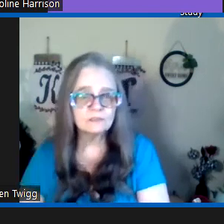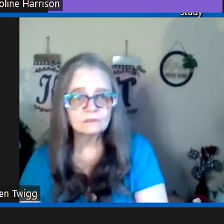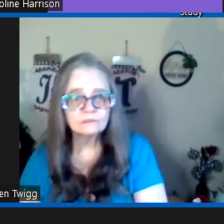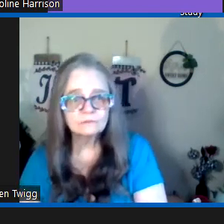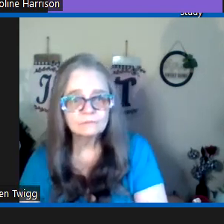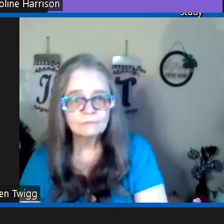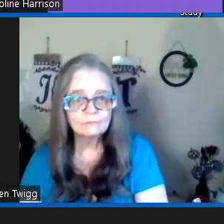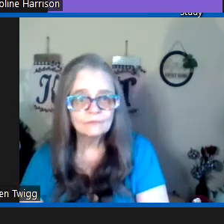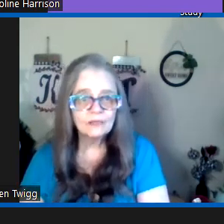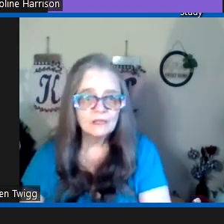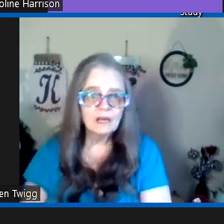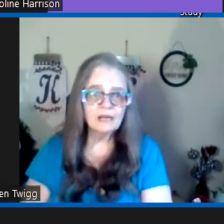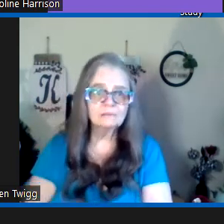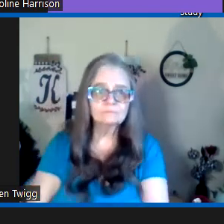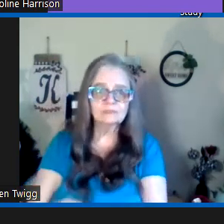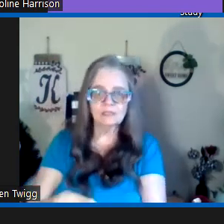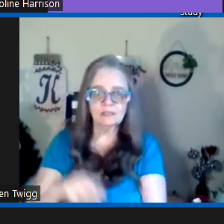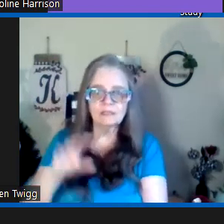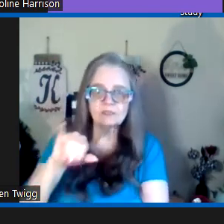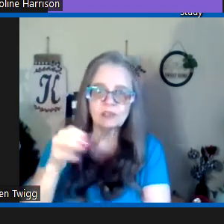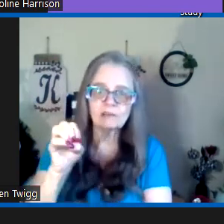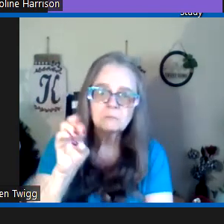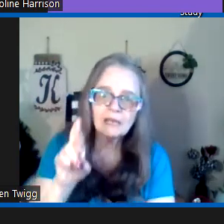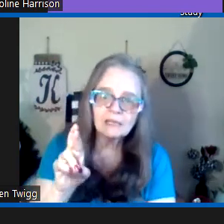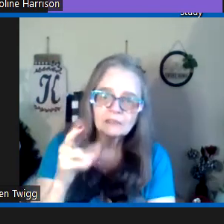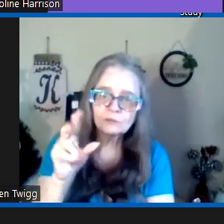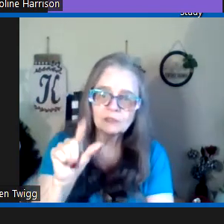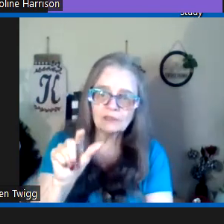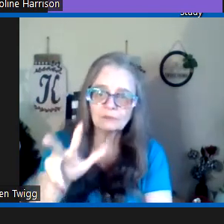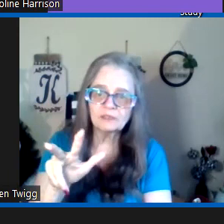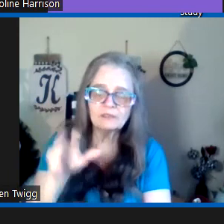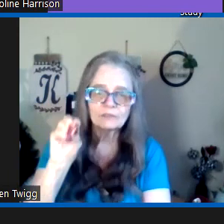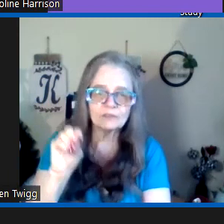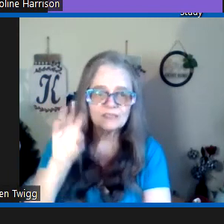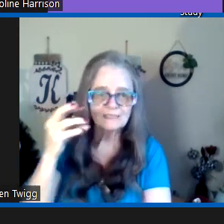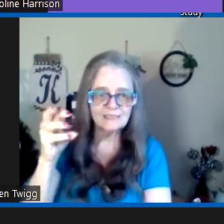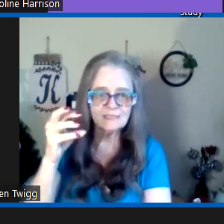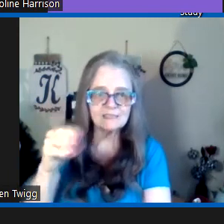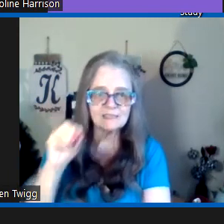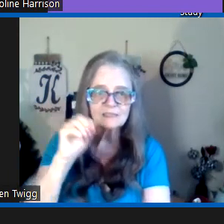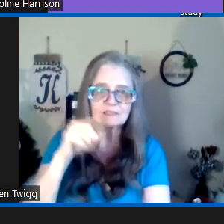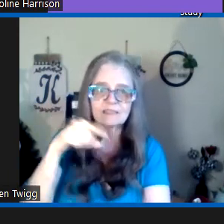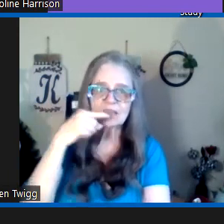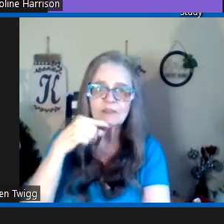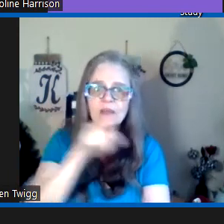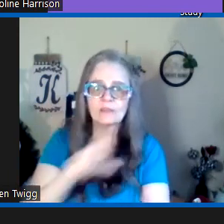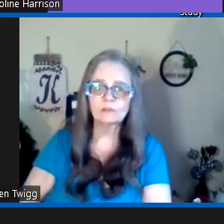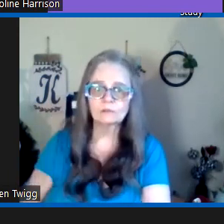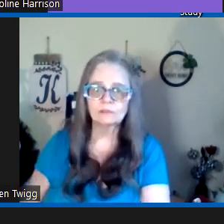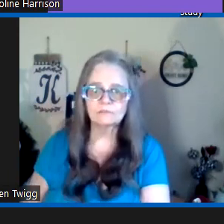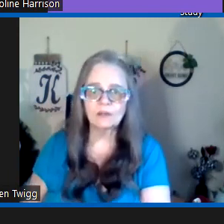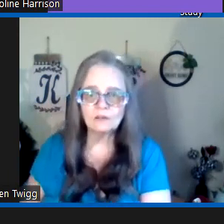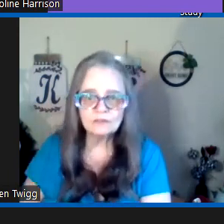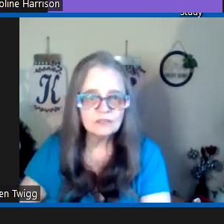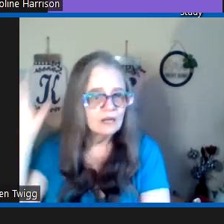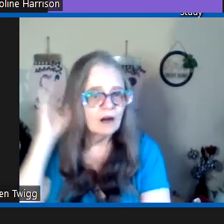listen to um and then in jeremiah 23 verse 16 he says thus saith the